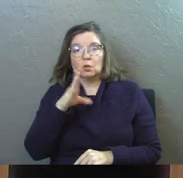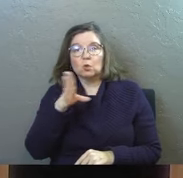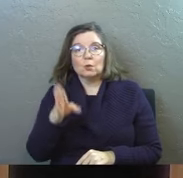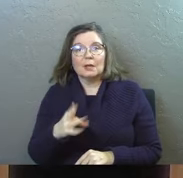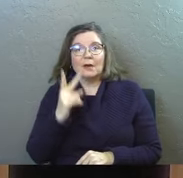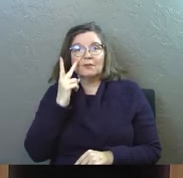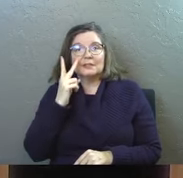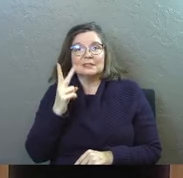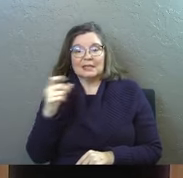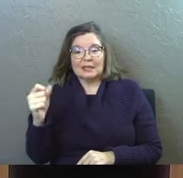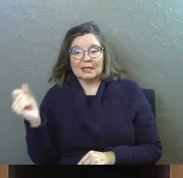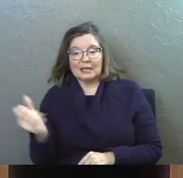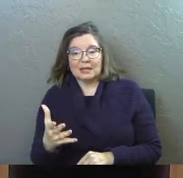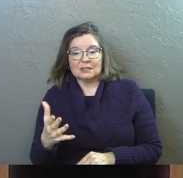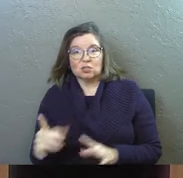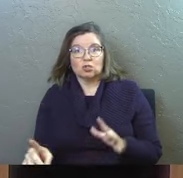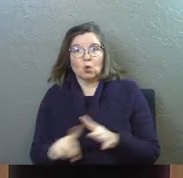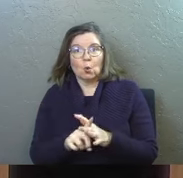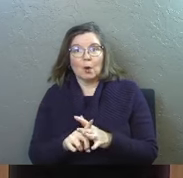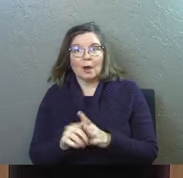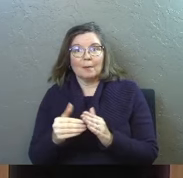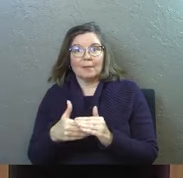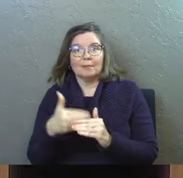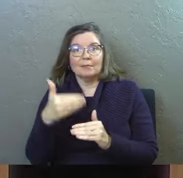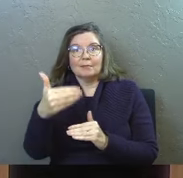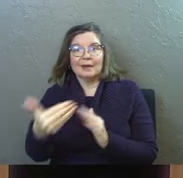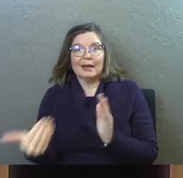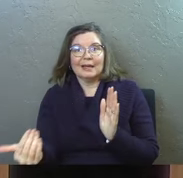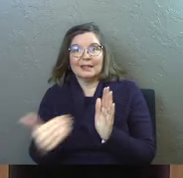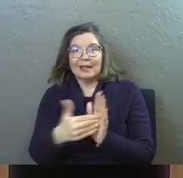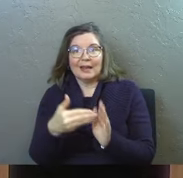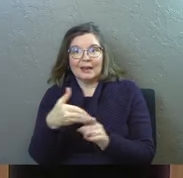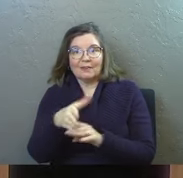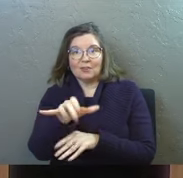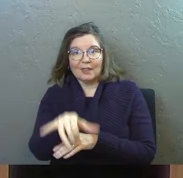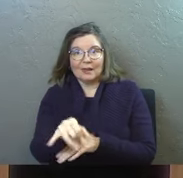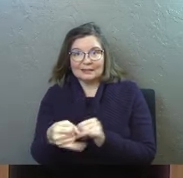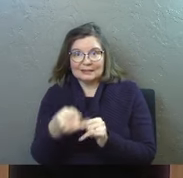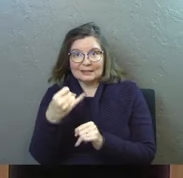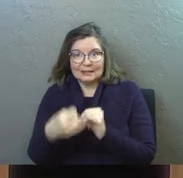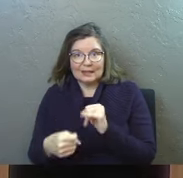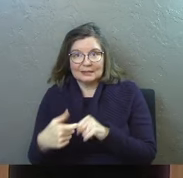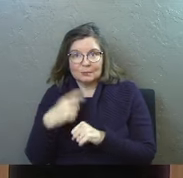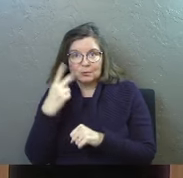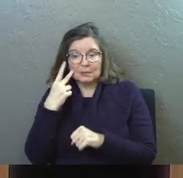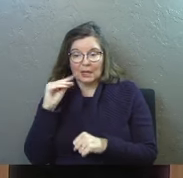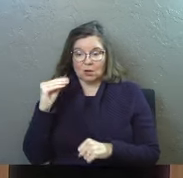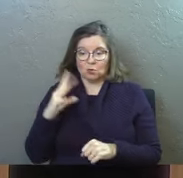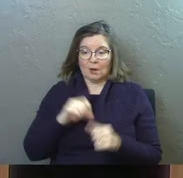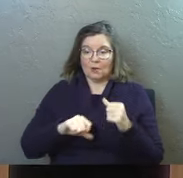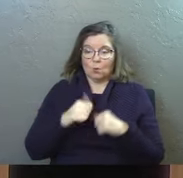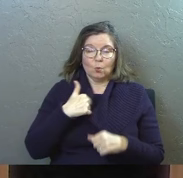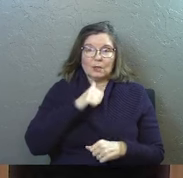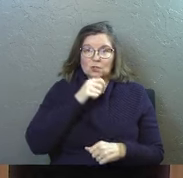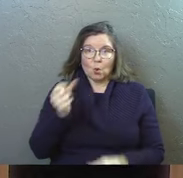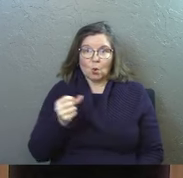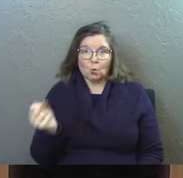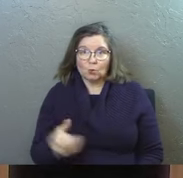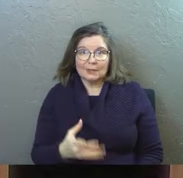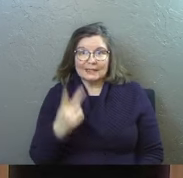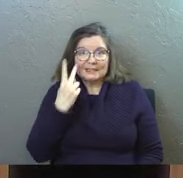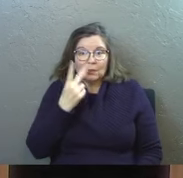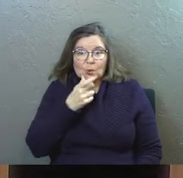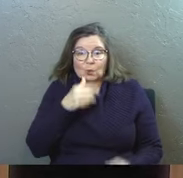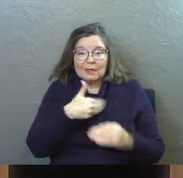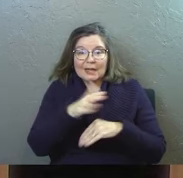never see the casting of lots show up again in the New Testament and at Grace Fellowship we do not roll dice